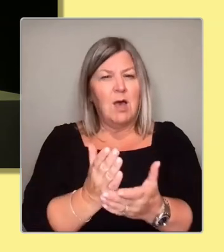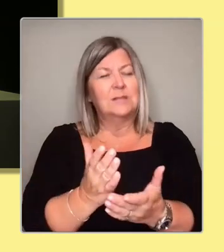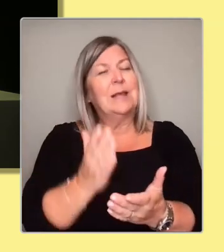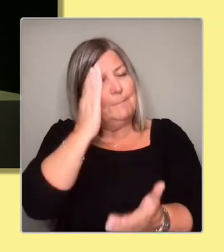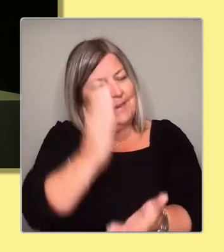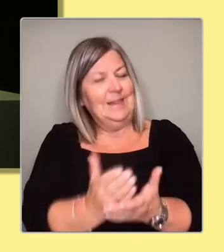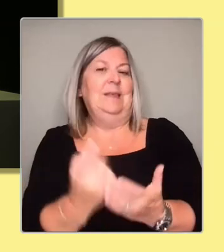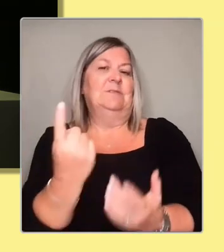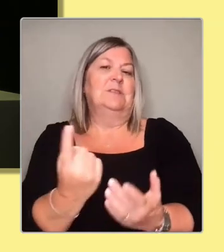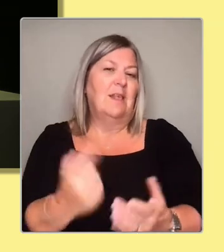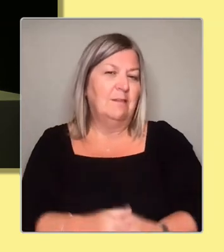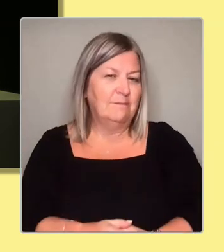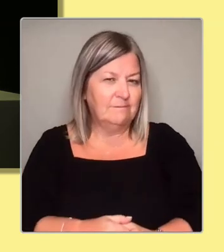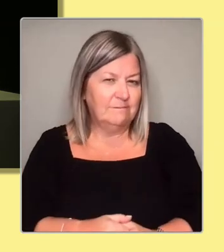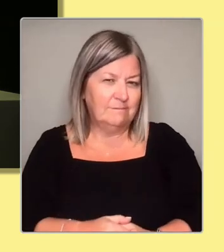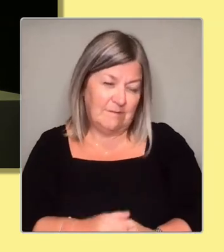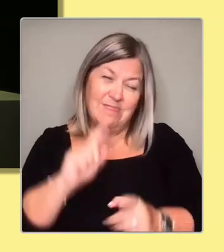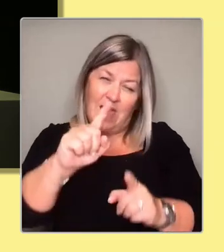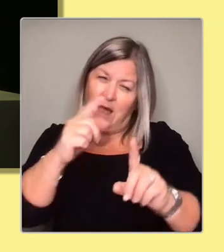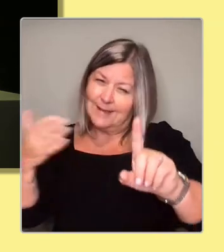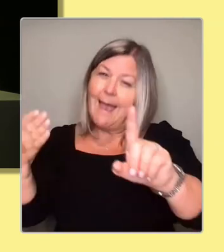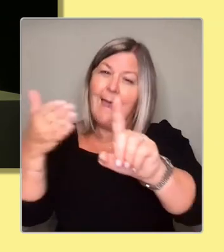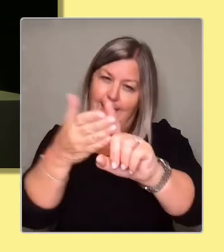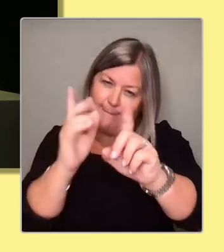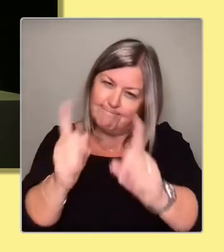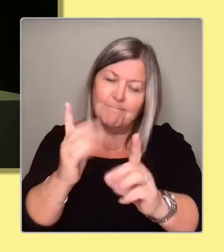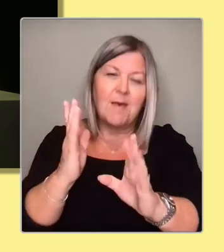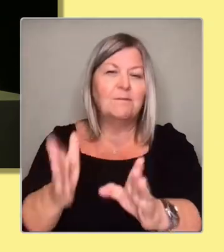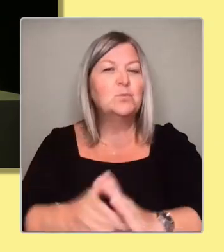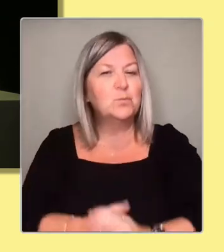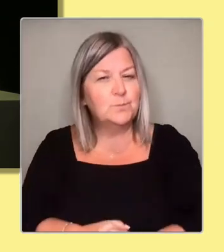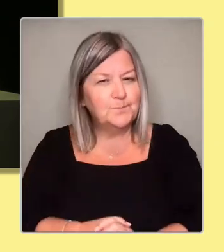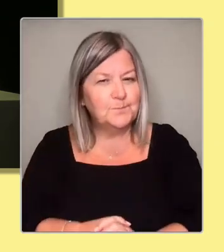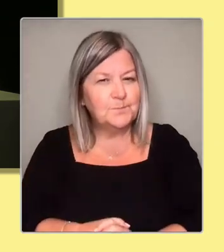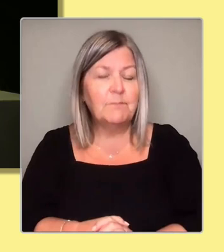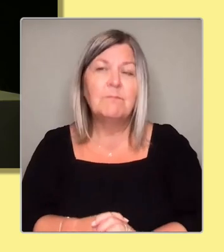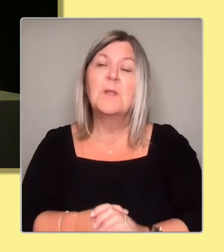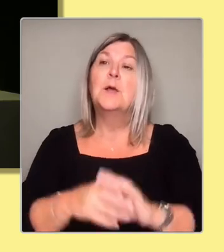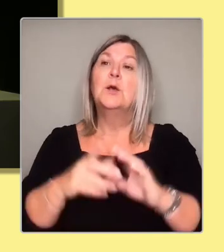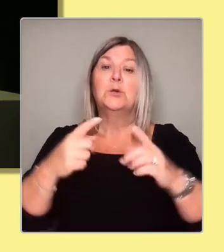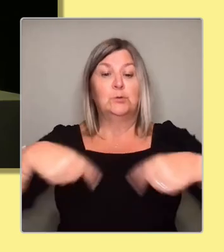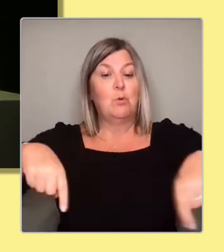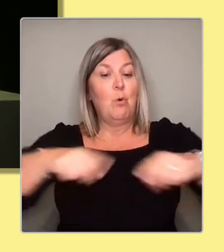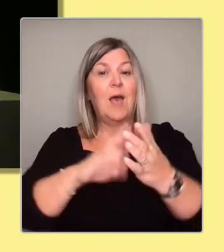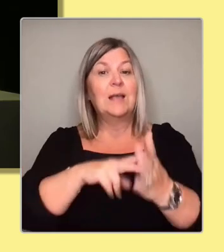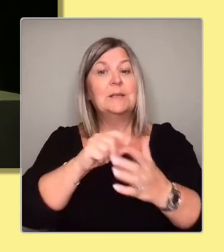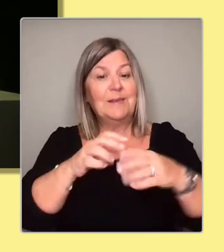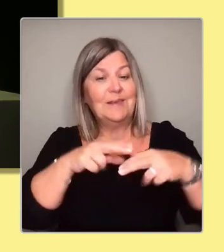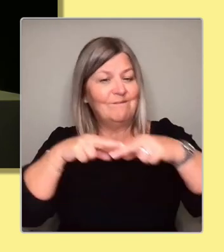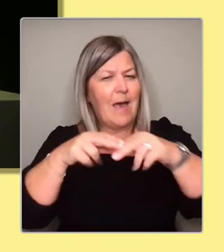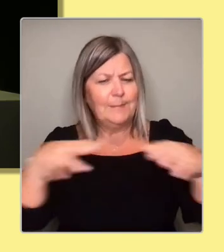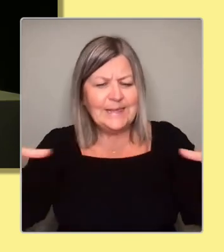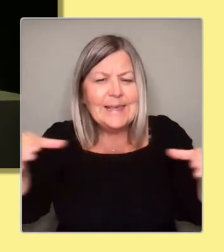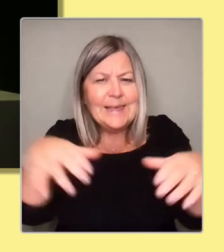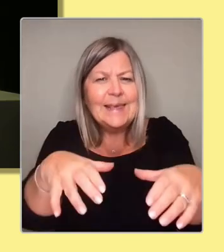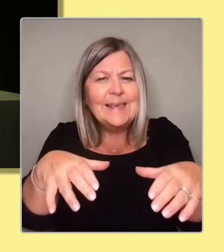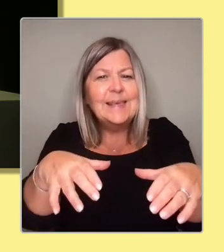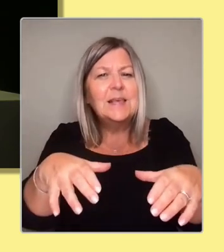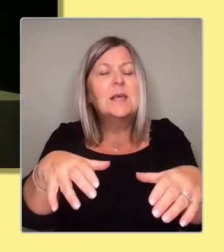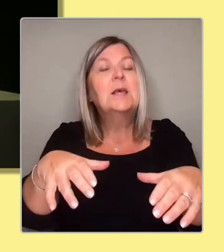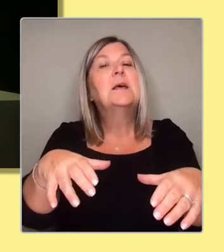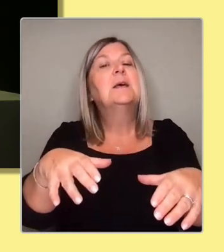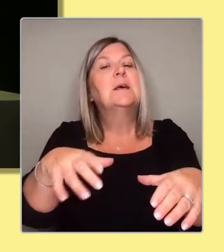And what keeps this family together is that unity behind one goal.